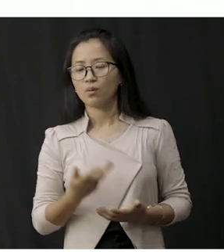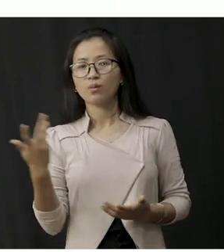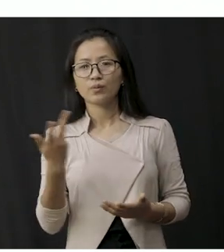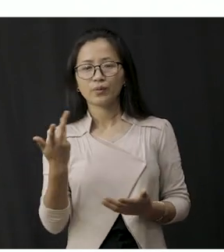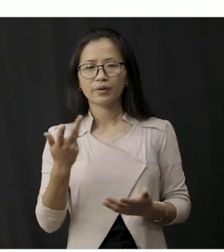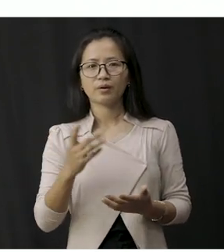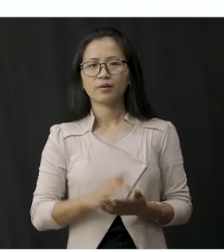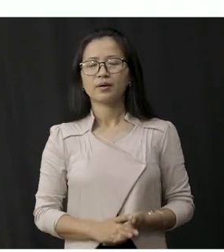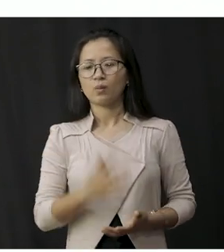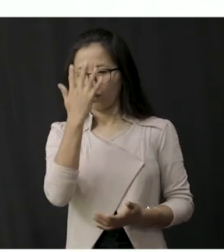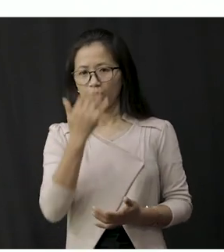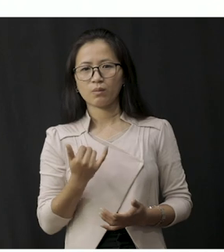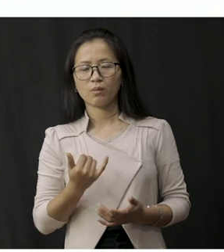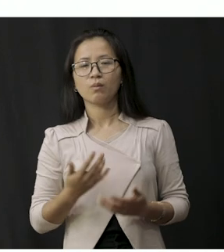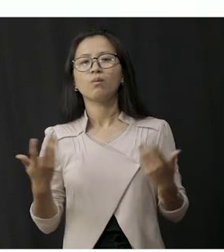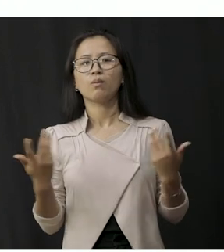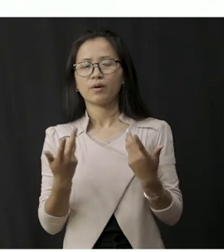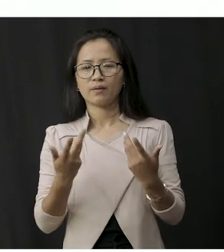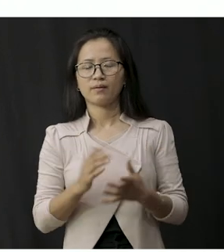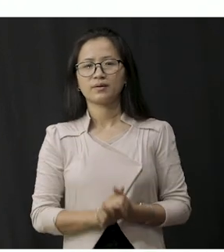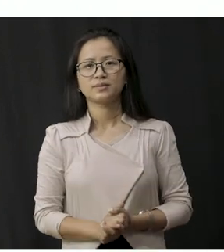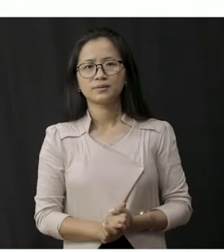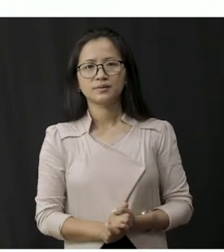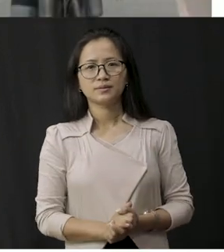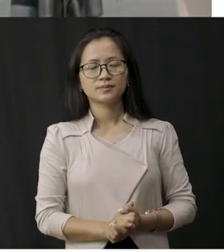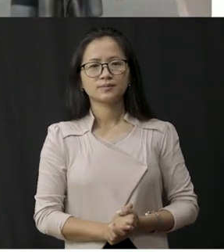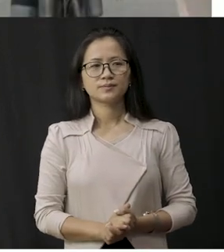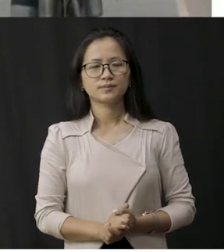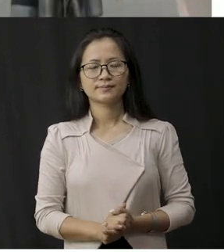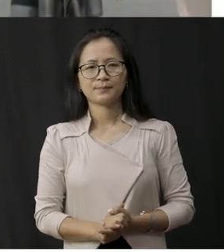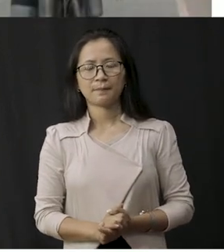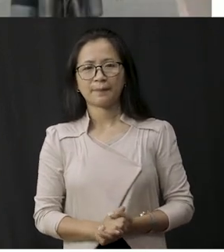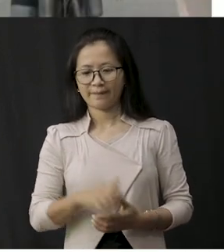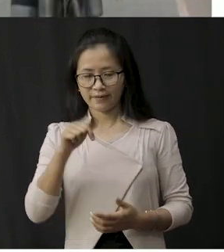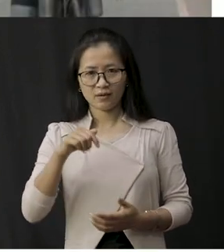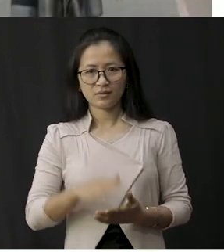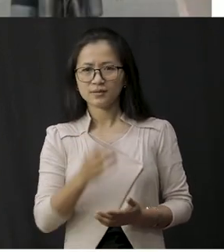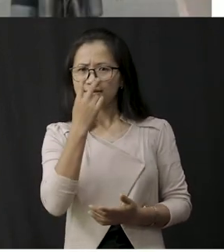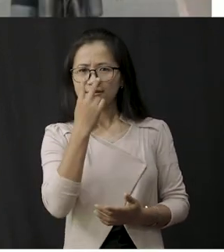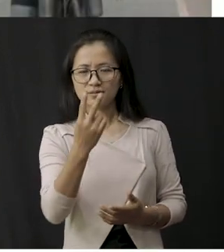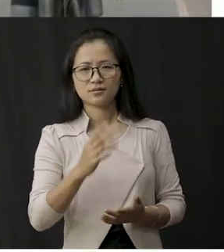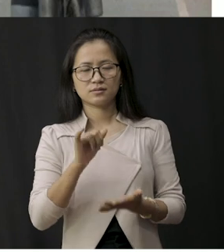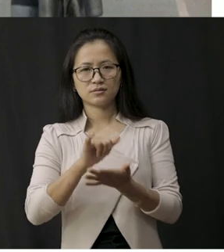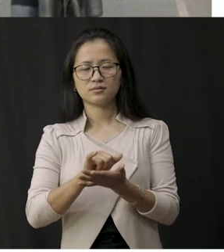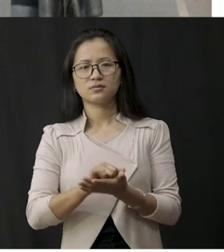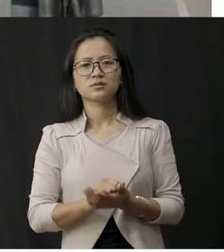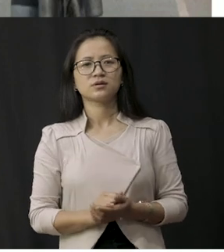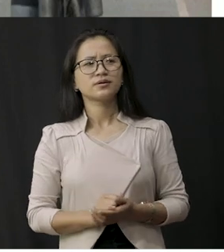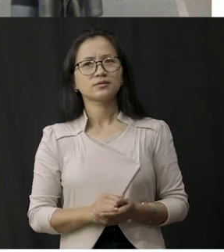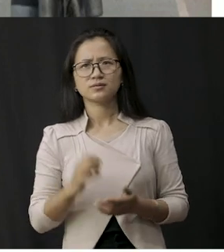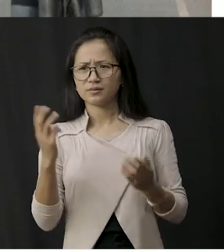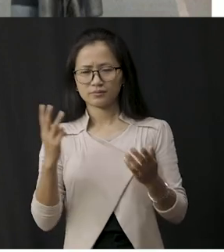and why okay so students here we can see that it is